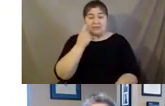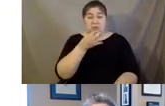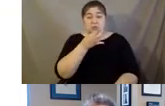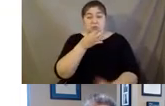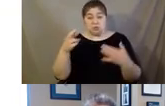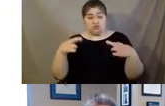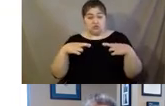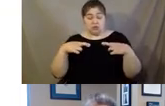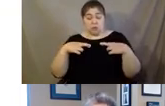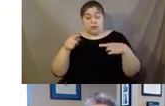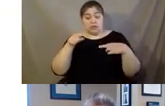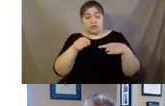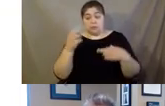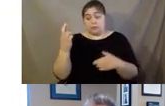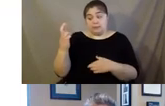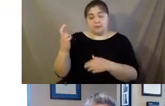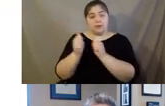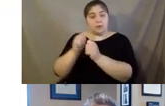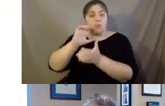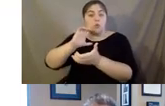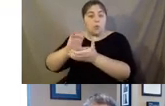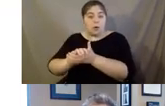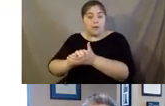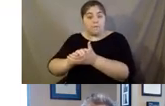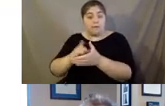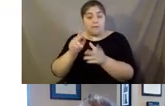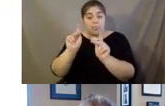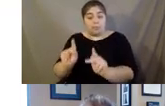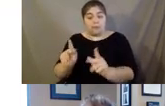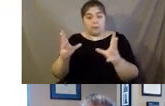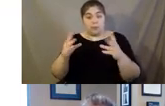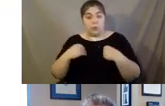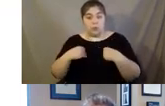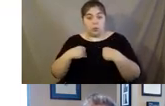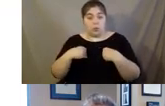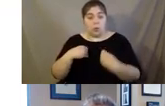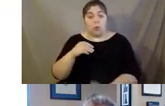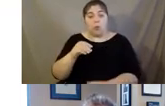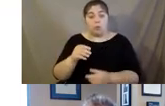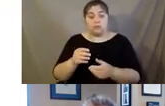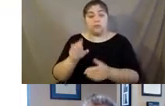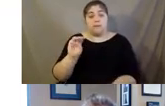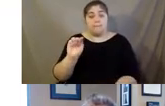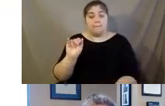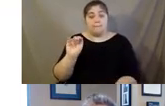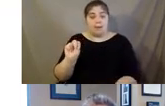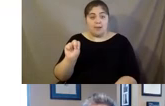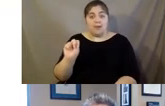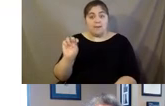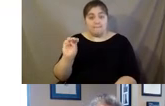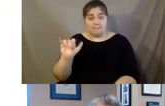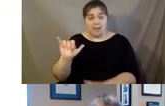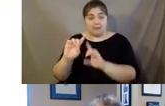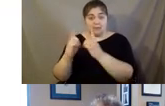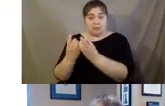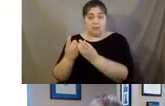best friends with the wife of the owner of the May department stores. And you may or may not know that May was the